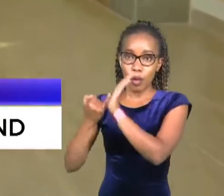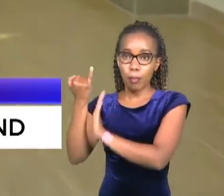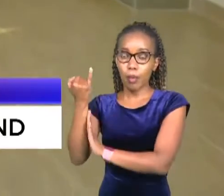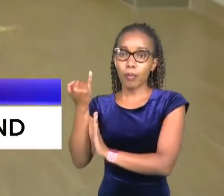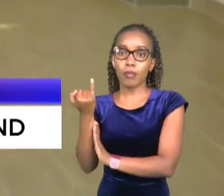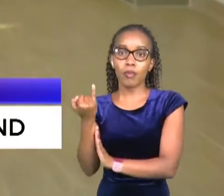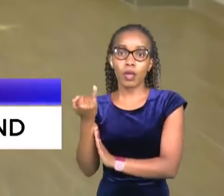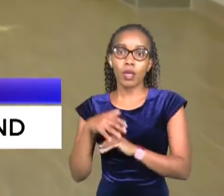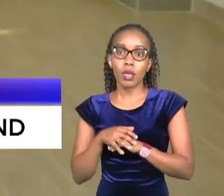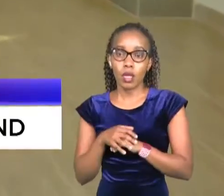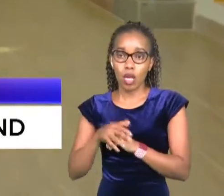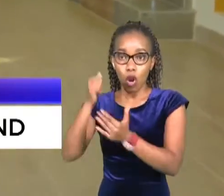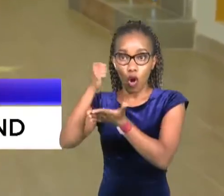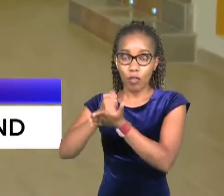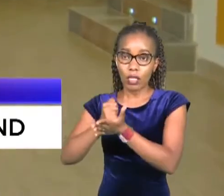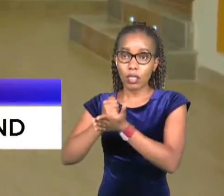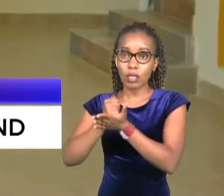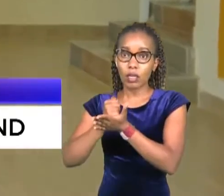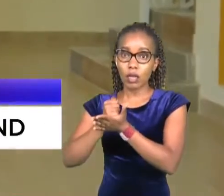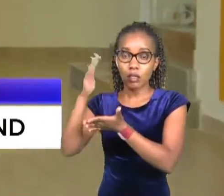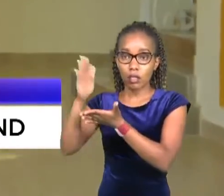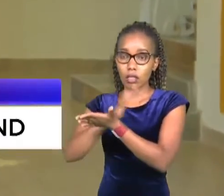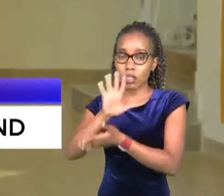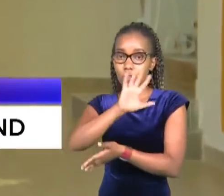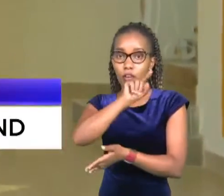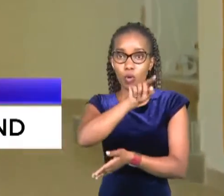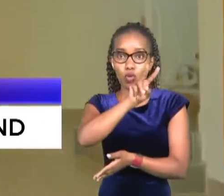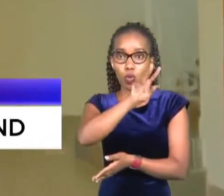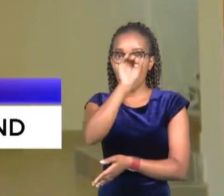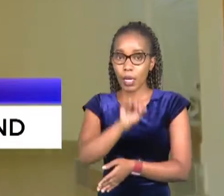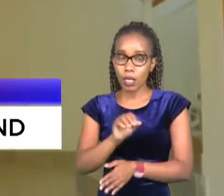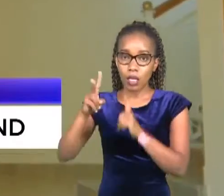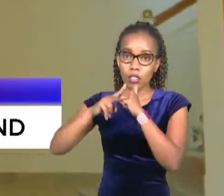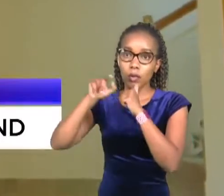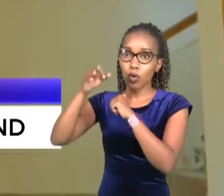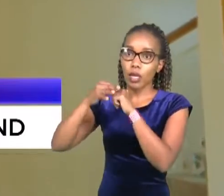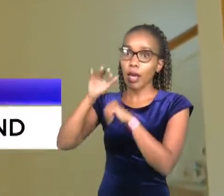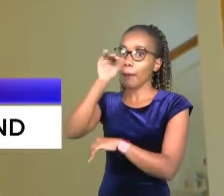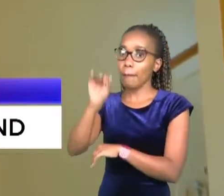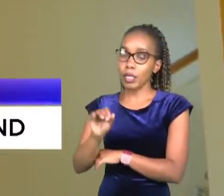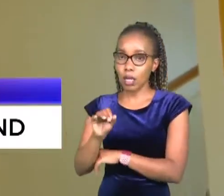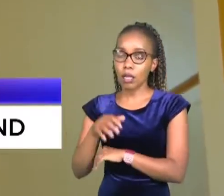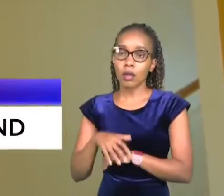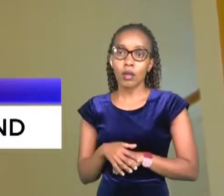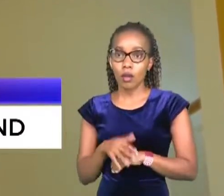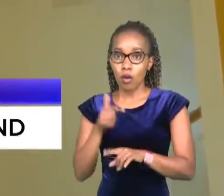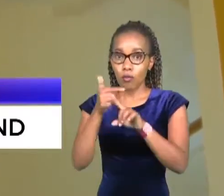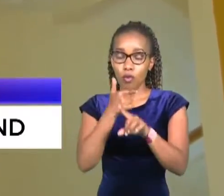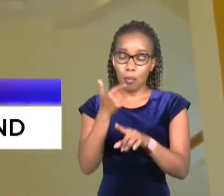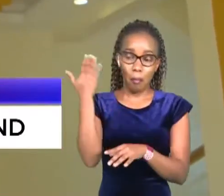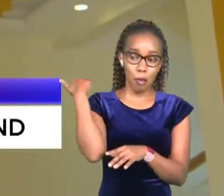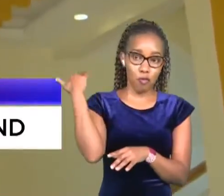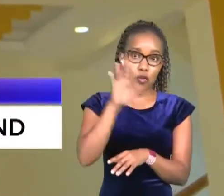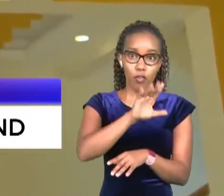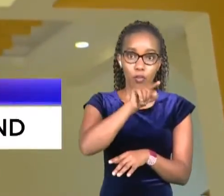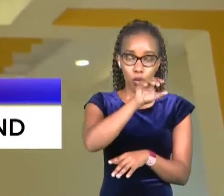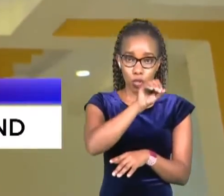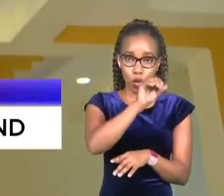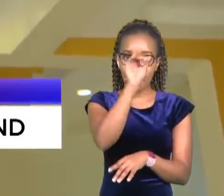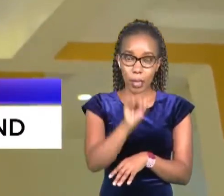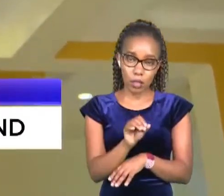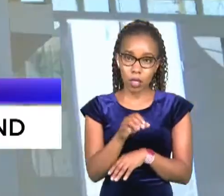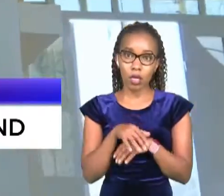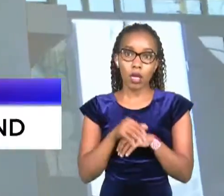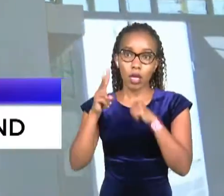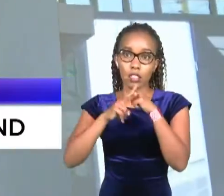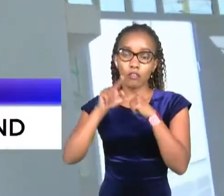and commercial office sectors to 5.2 percent and 7.8 respectively from 5.0 percent and 7.5